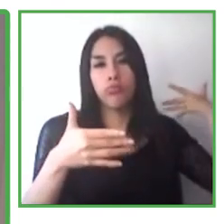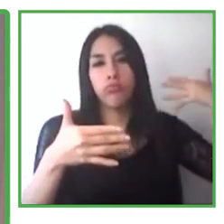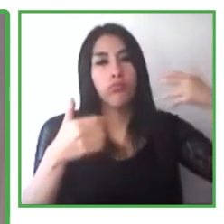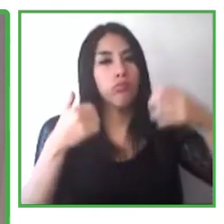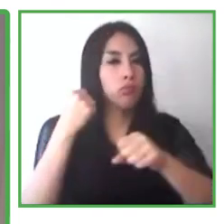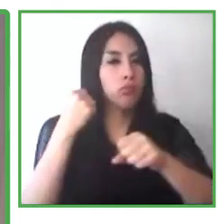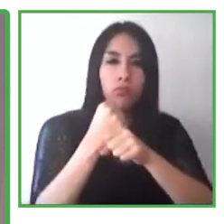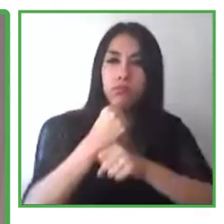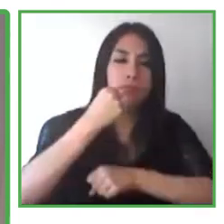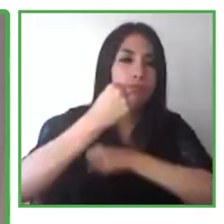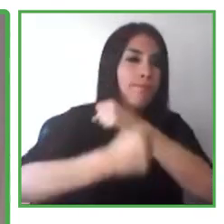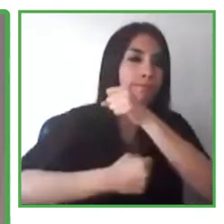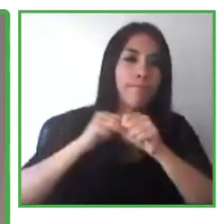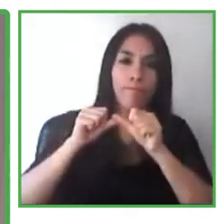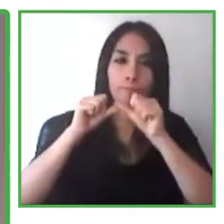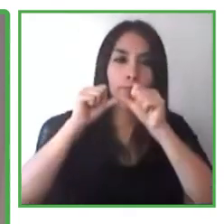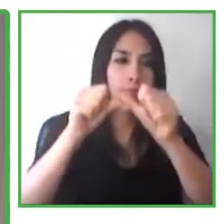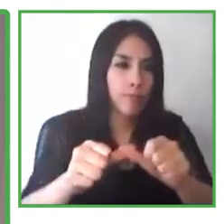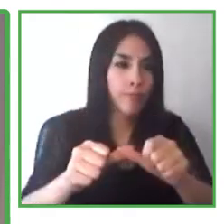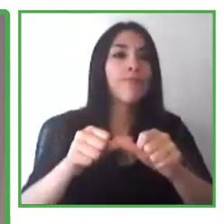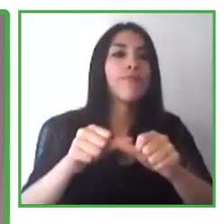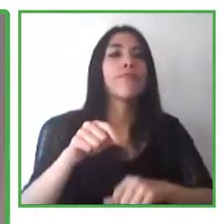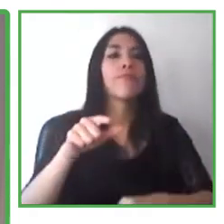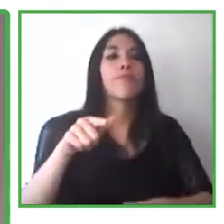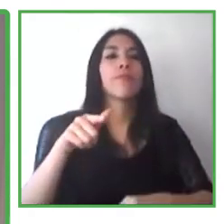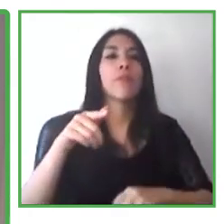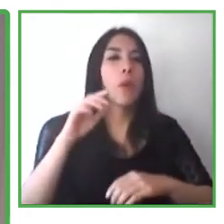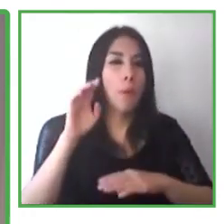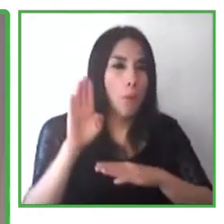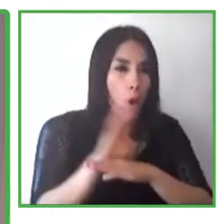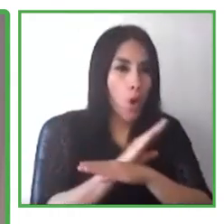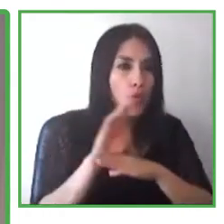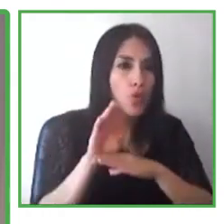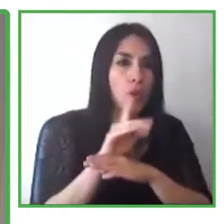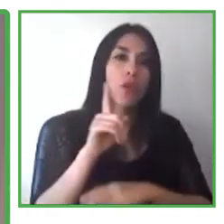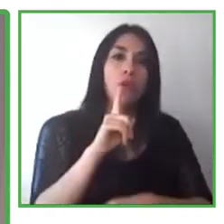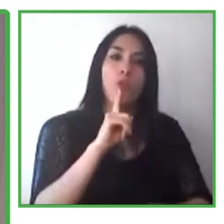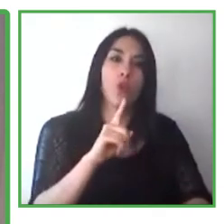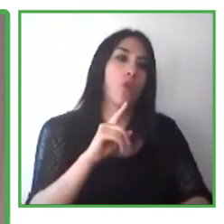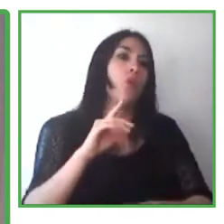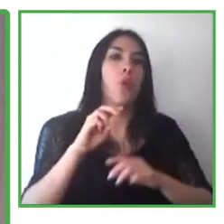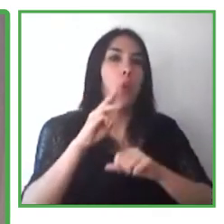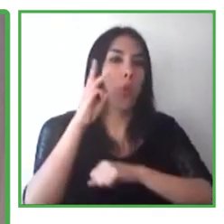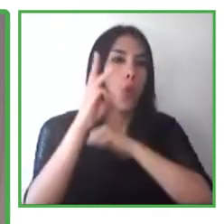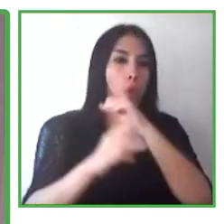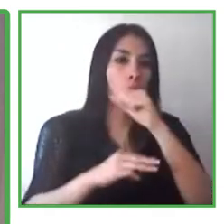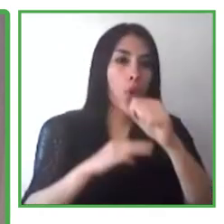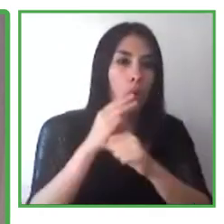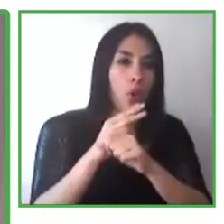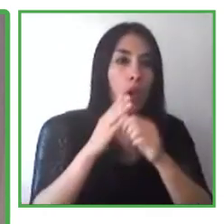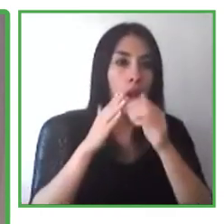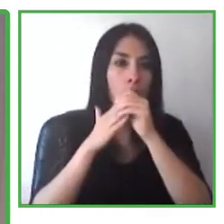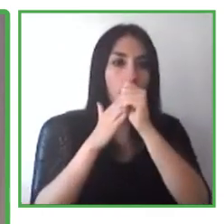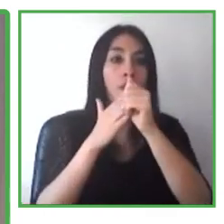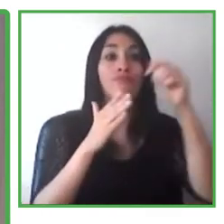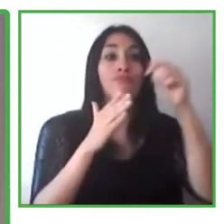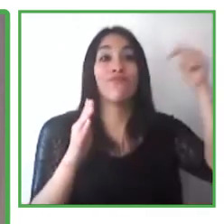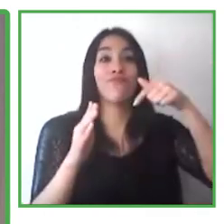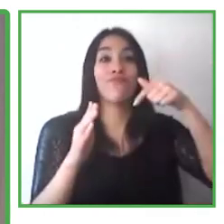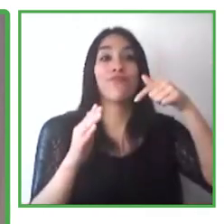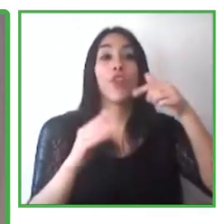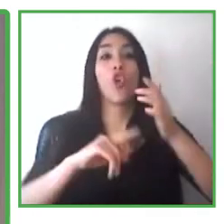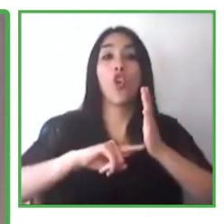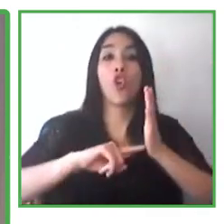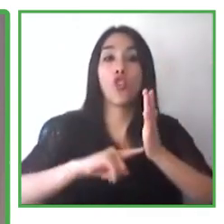global leader, not only in technology, but in disability inclusion. And Eves has been one of the folks